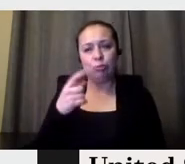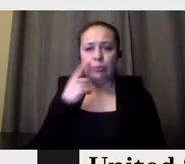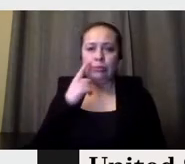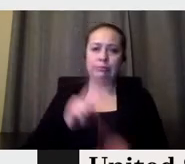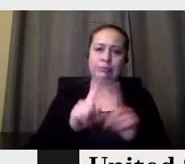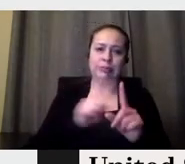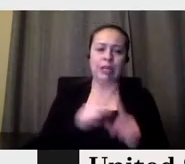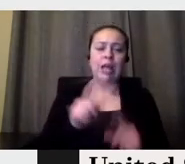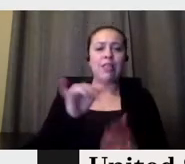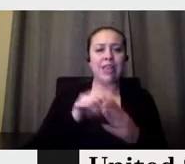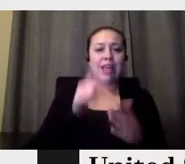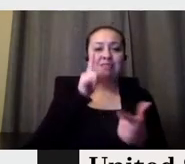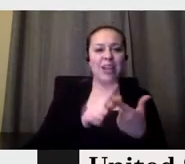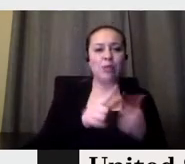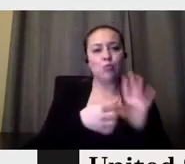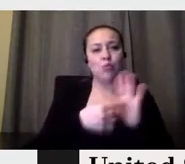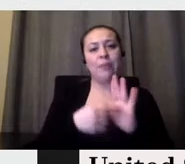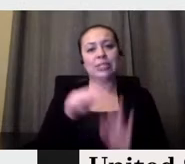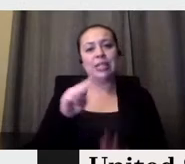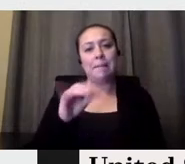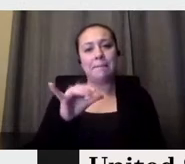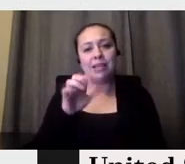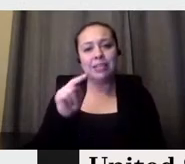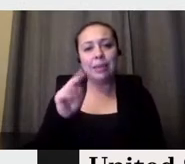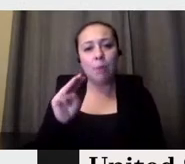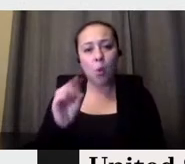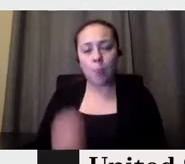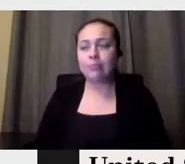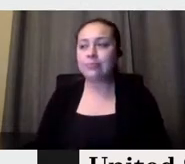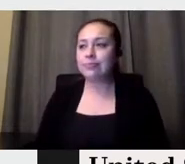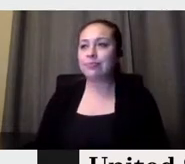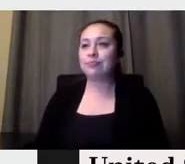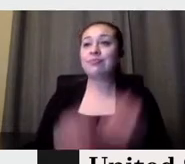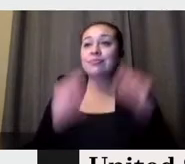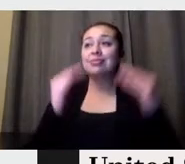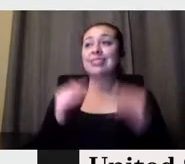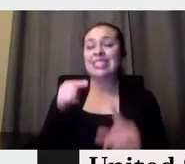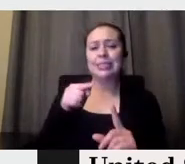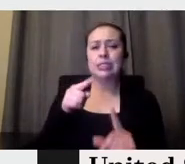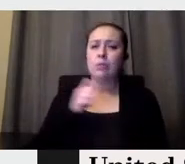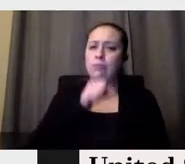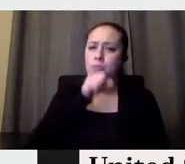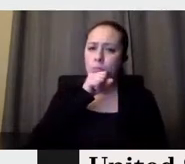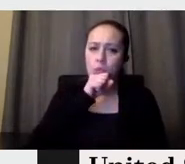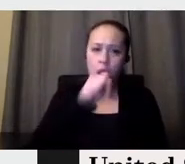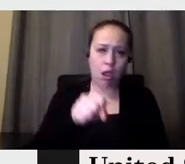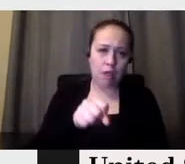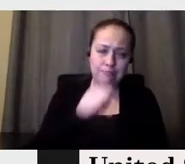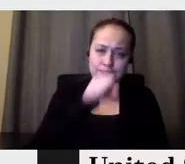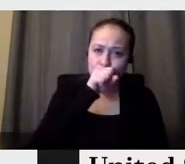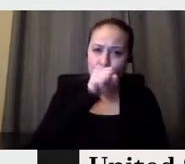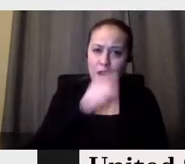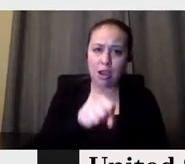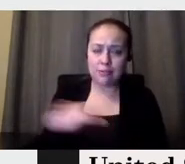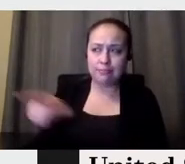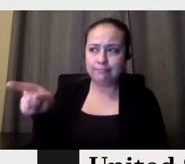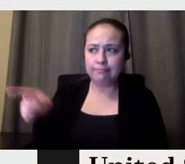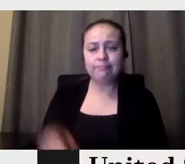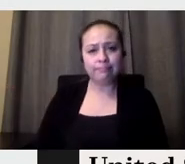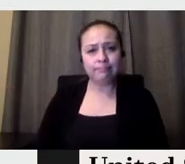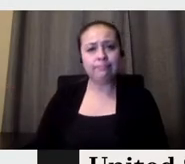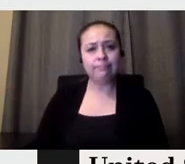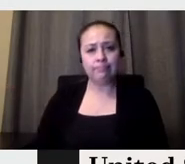This is supposed to that, that I love because it's, it's, it's clever. It's, it's, it's um, intelligent,